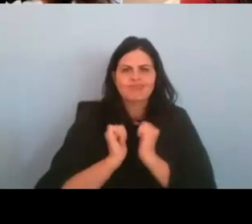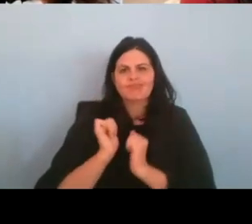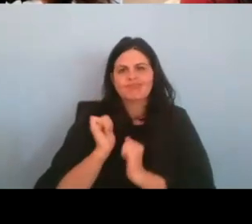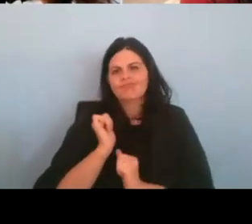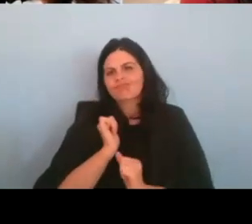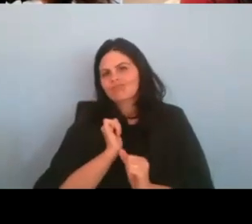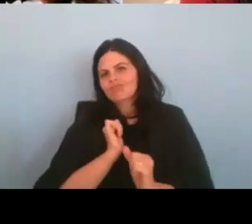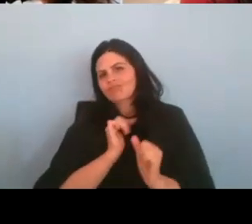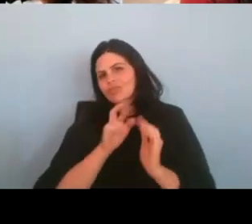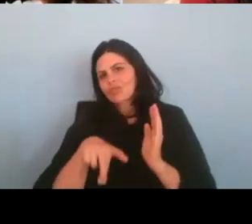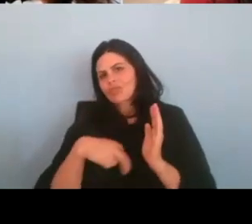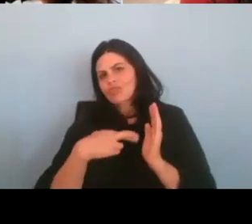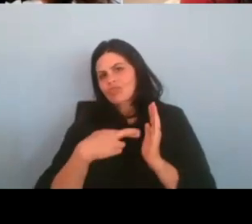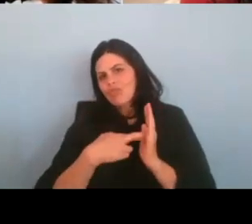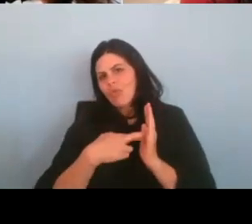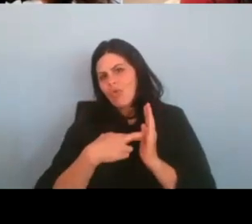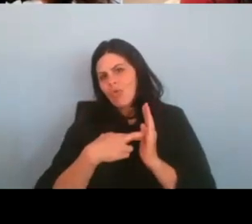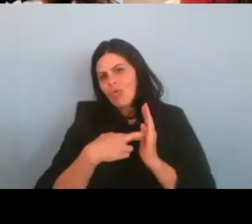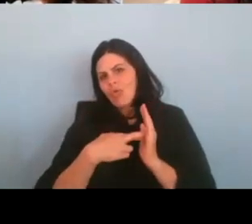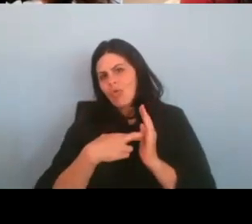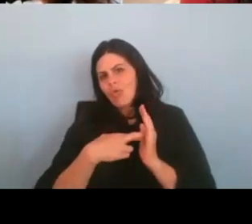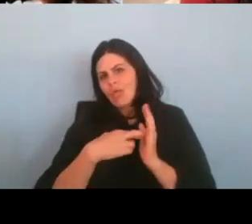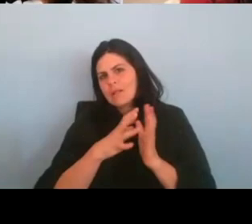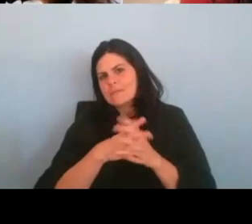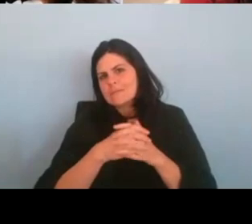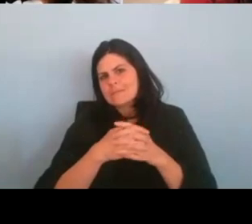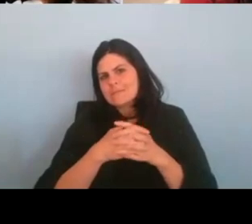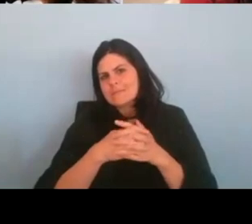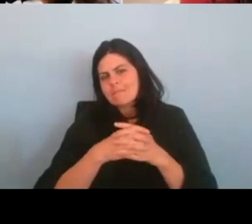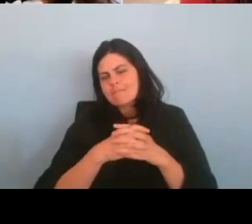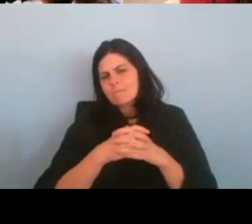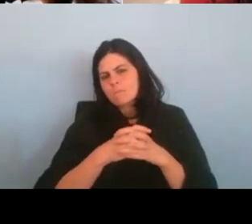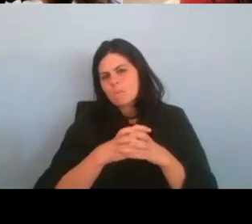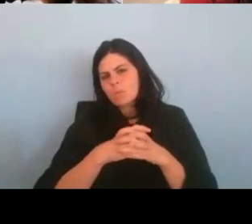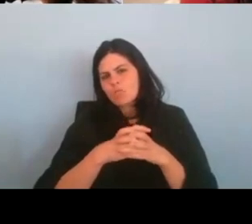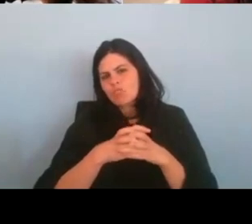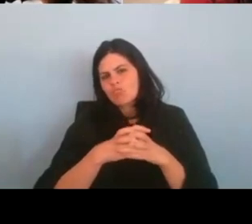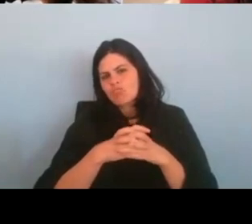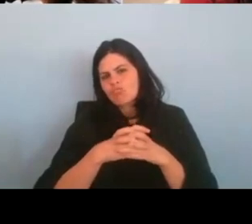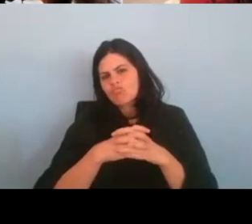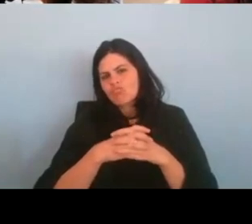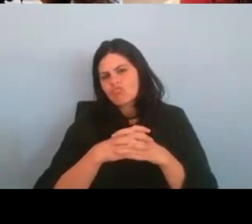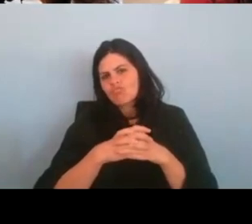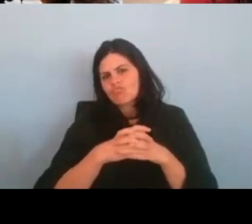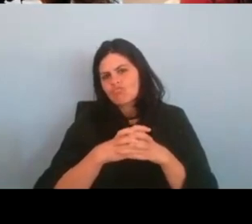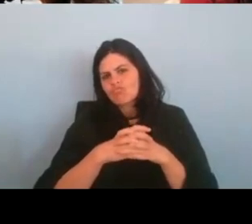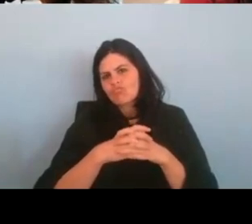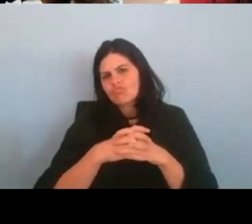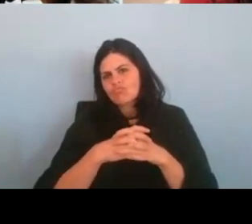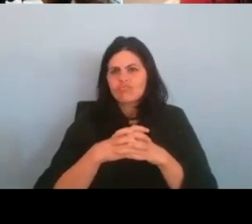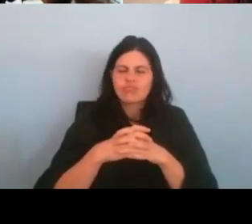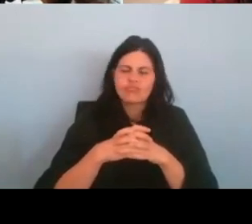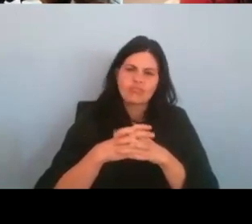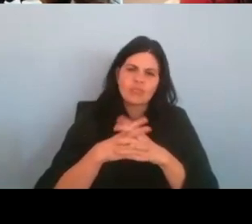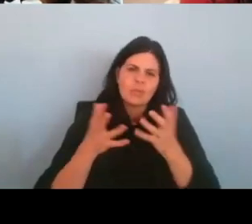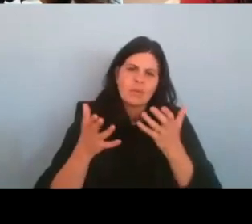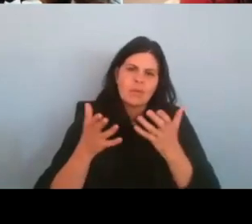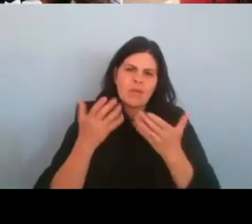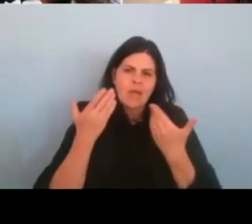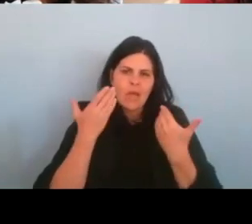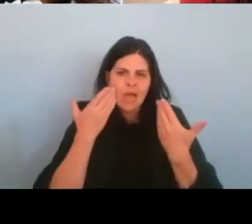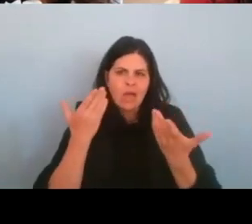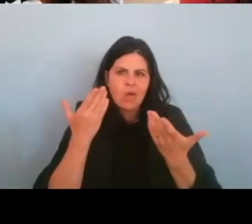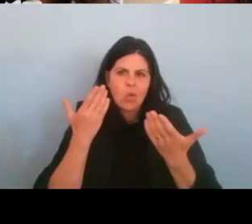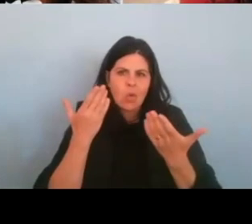maybe like, I don't know why a